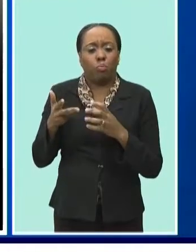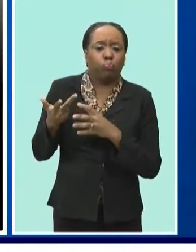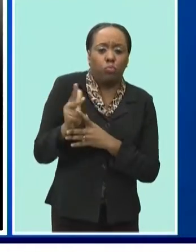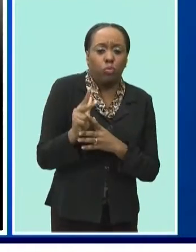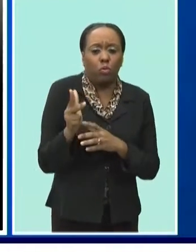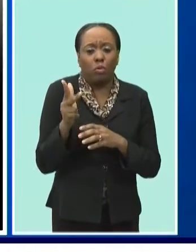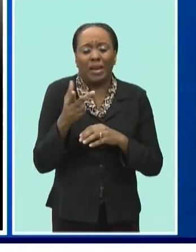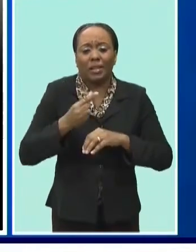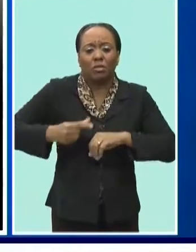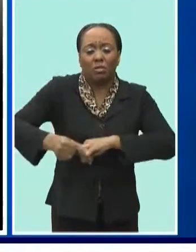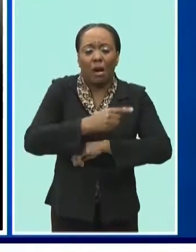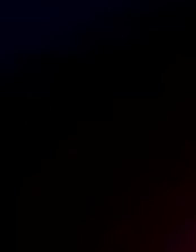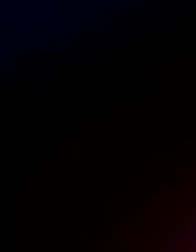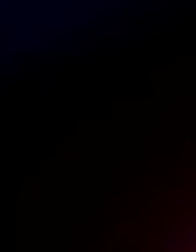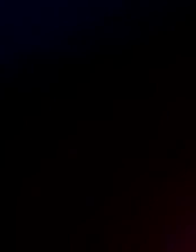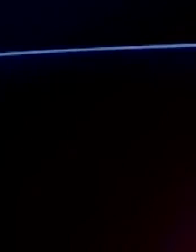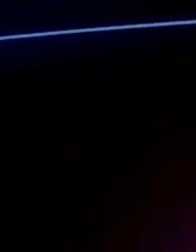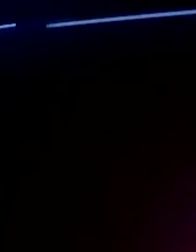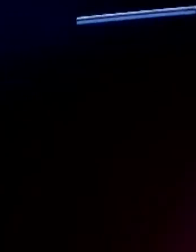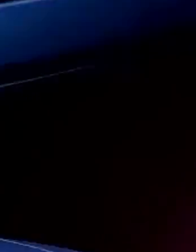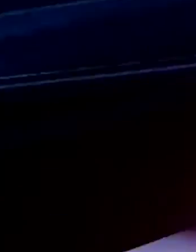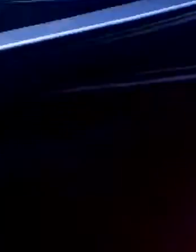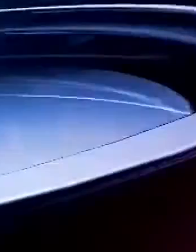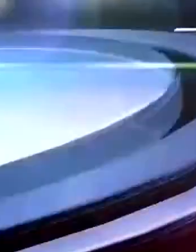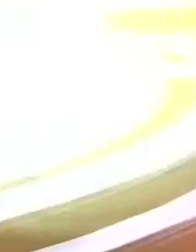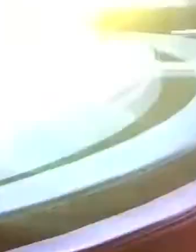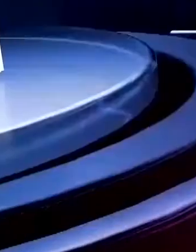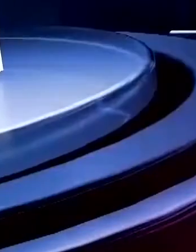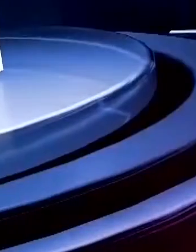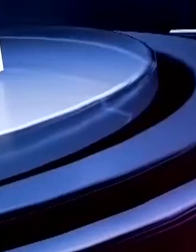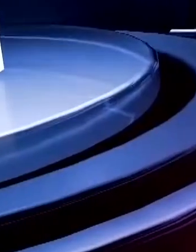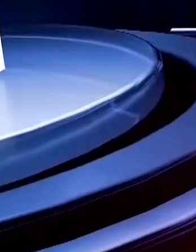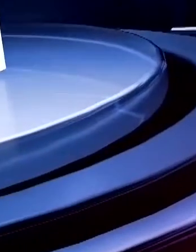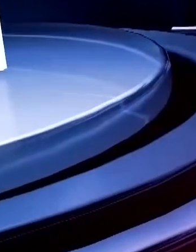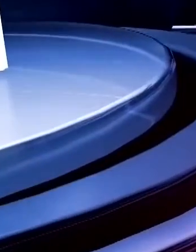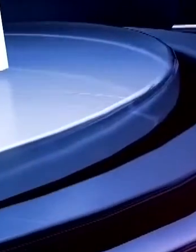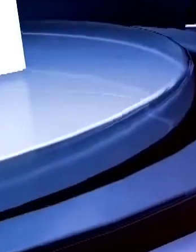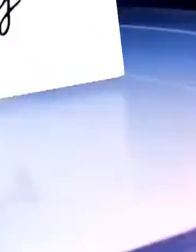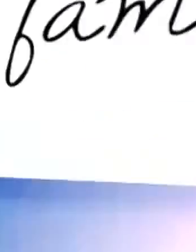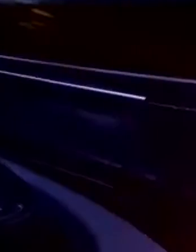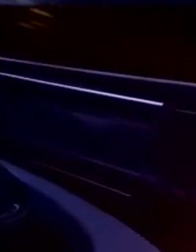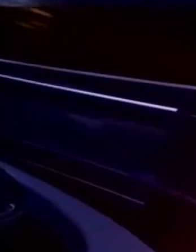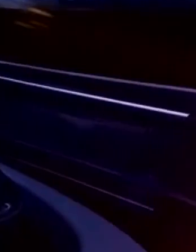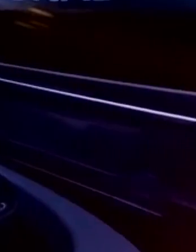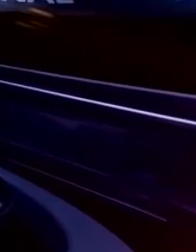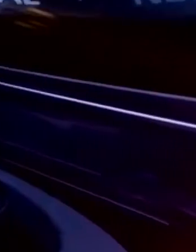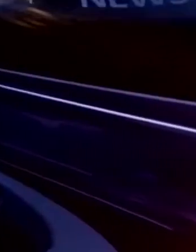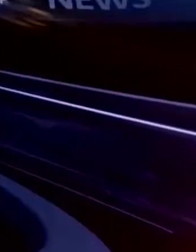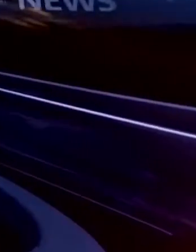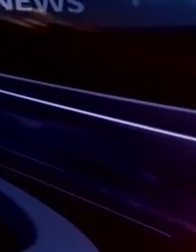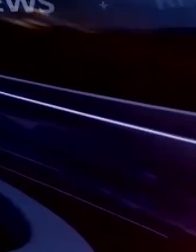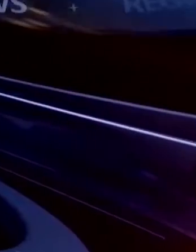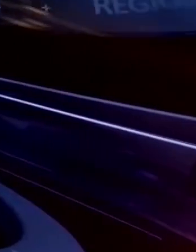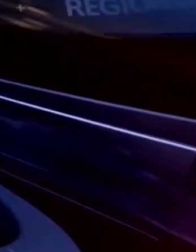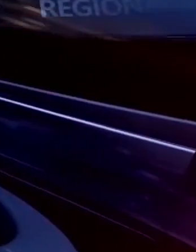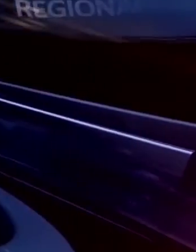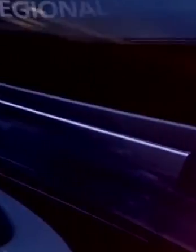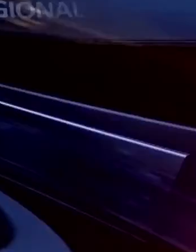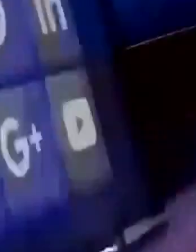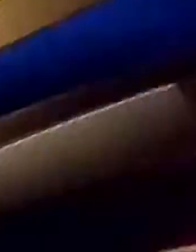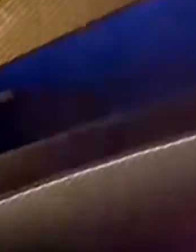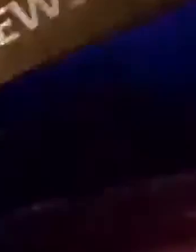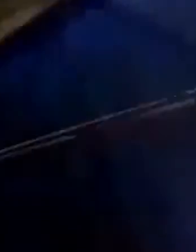up in a field. What's Trending is brought to you by Trident Insurance. We treat you like